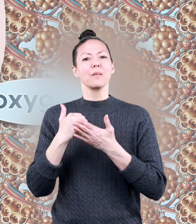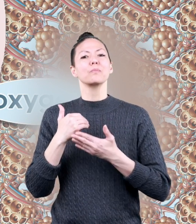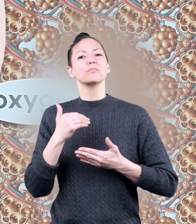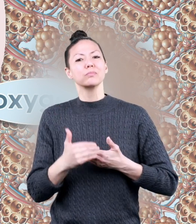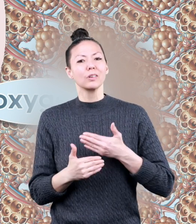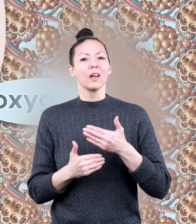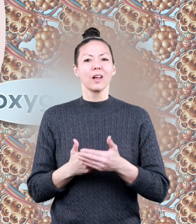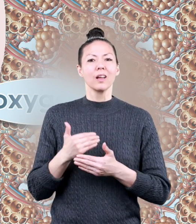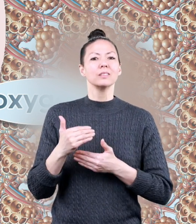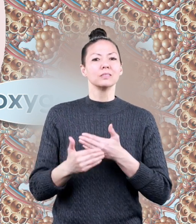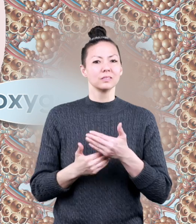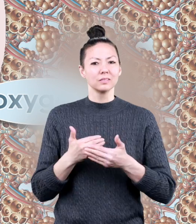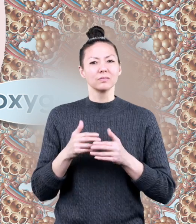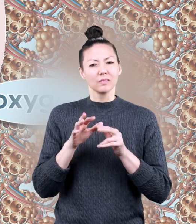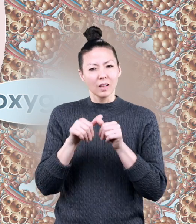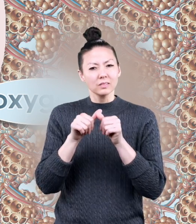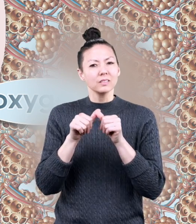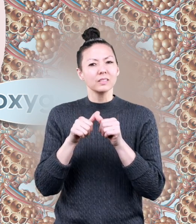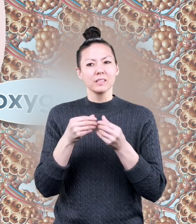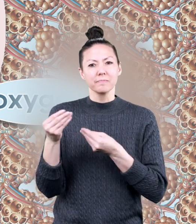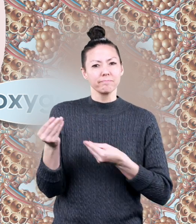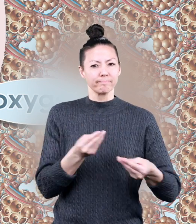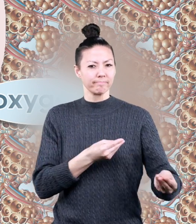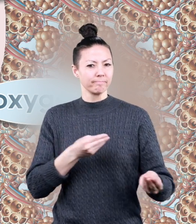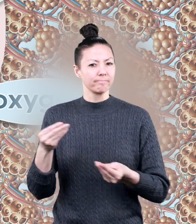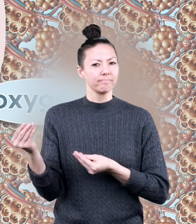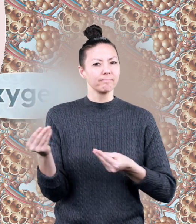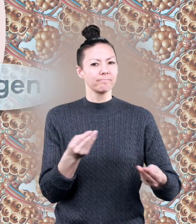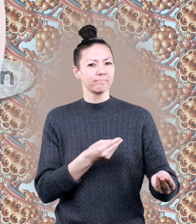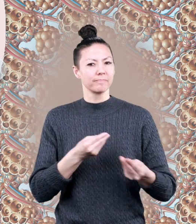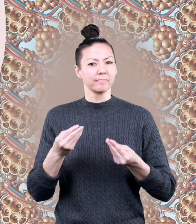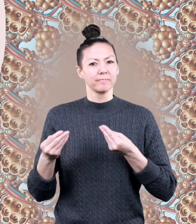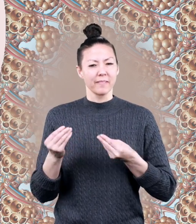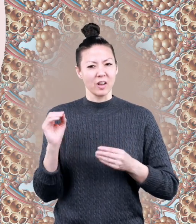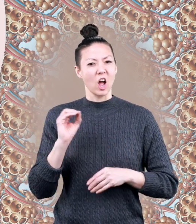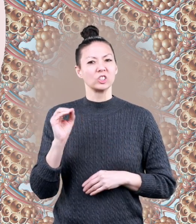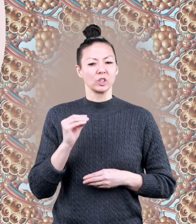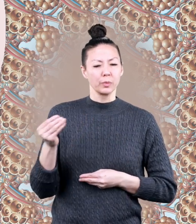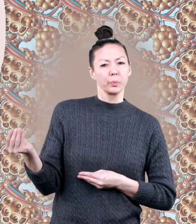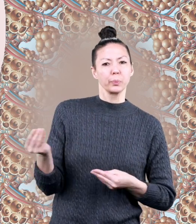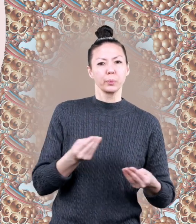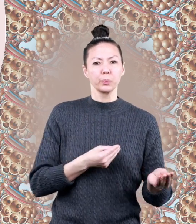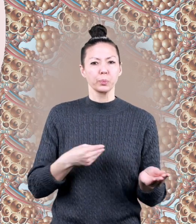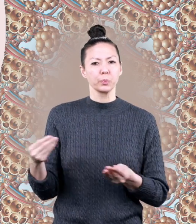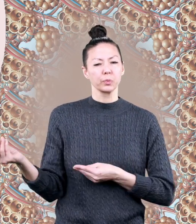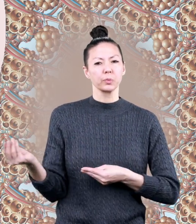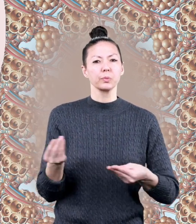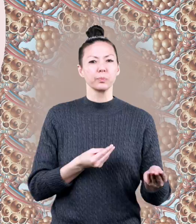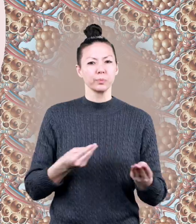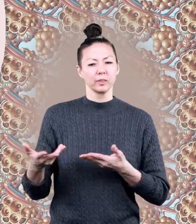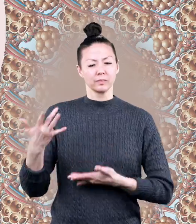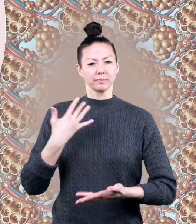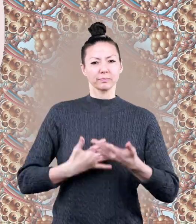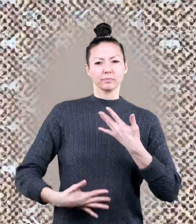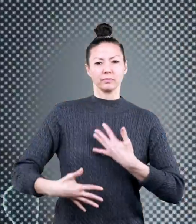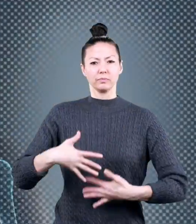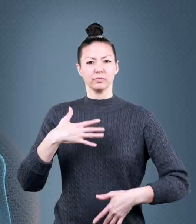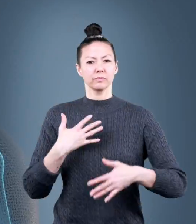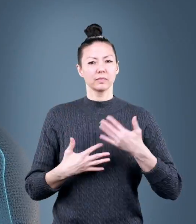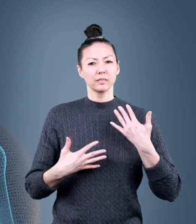to help with this process, which constantly supplies your entire body with oxygen.